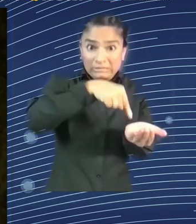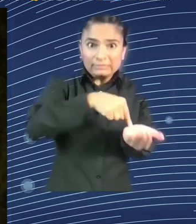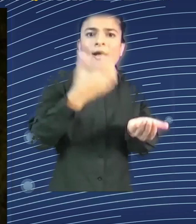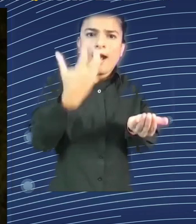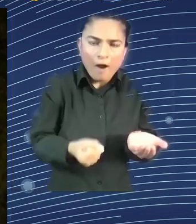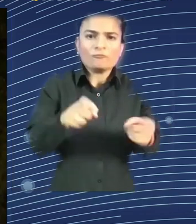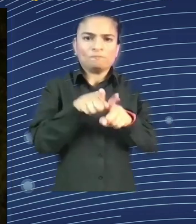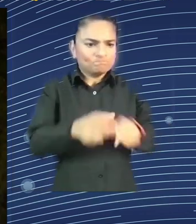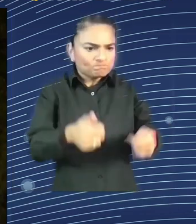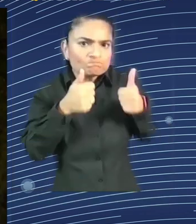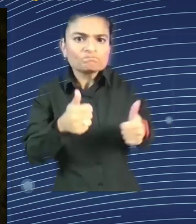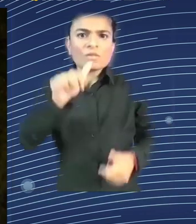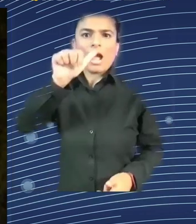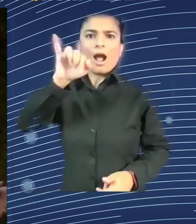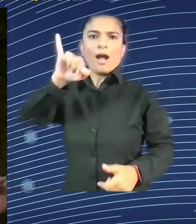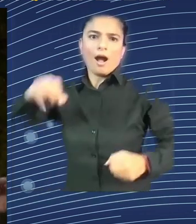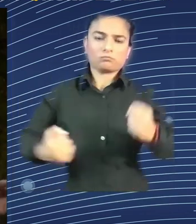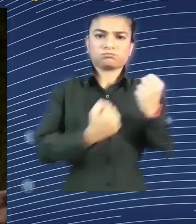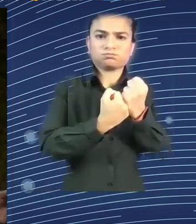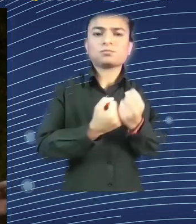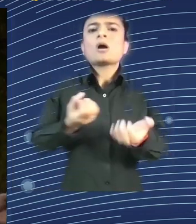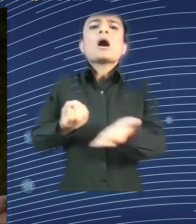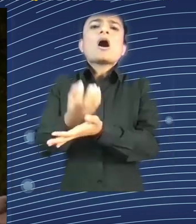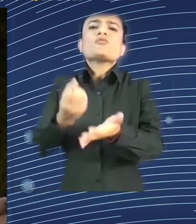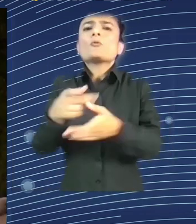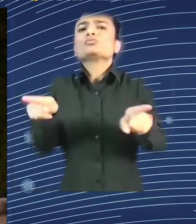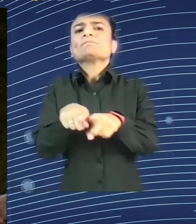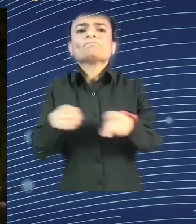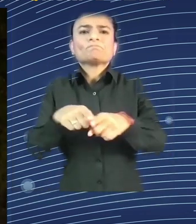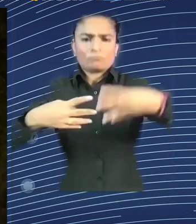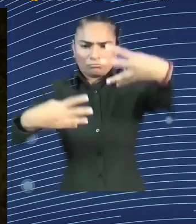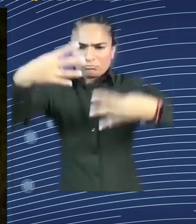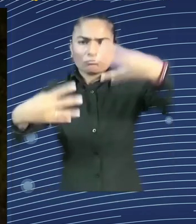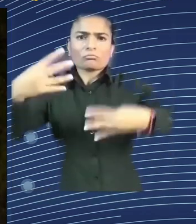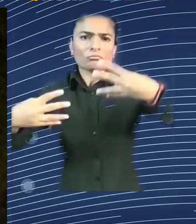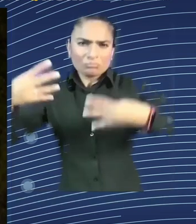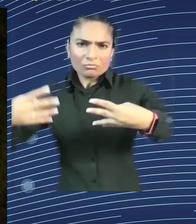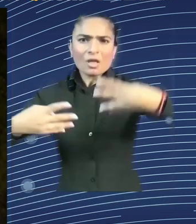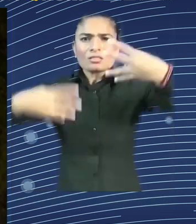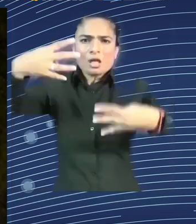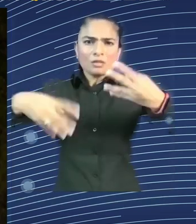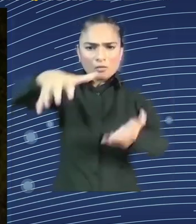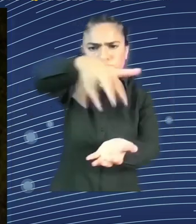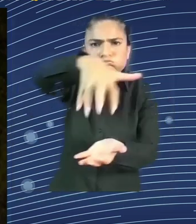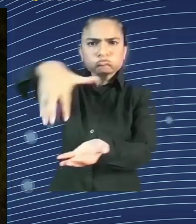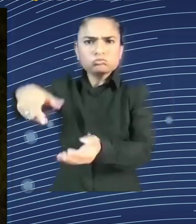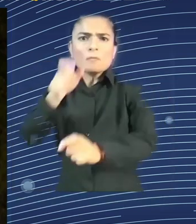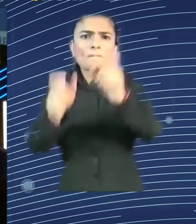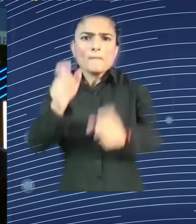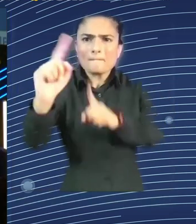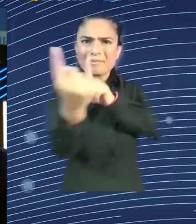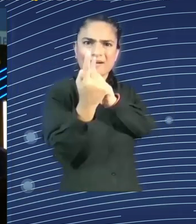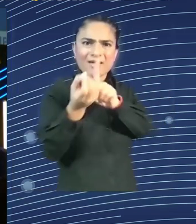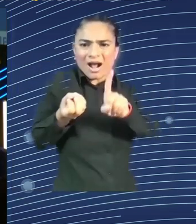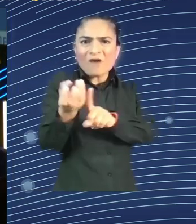reporting, etc. But there is always this issue of data privacy. So I think I would look at this from both angles.